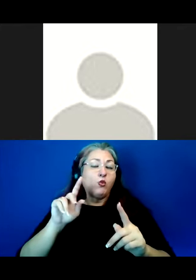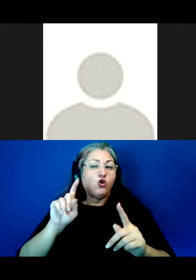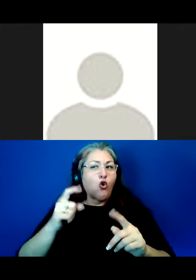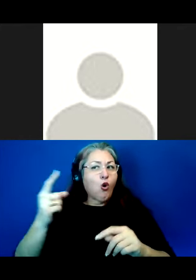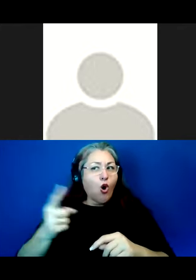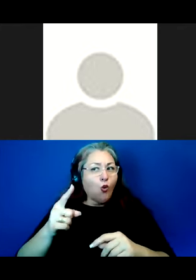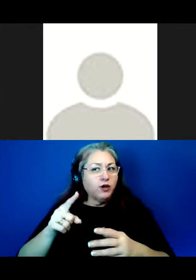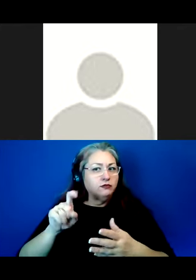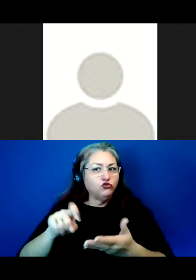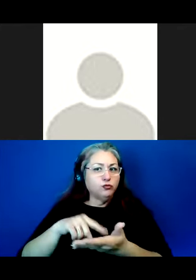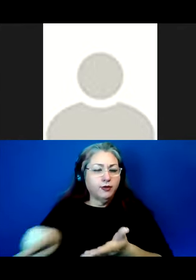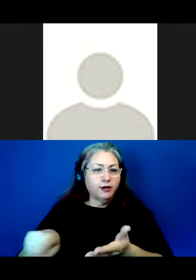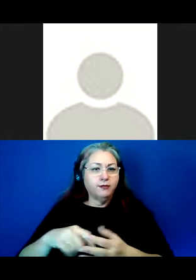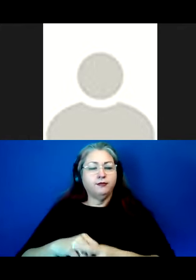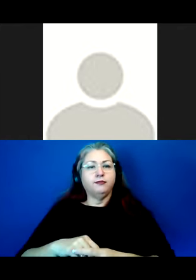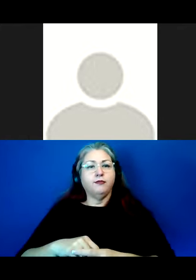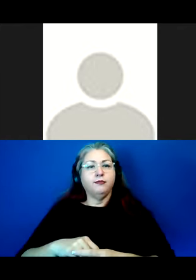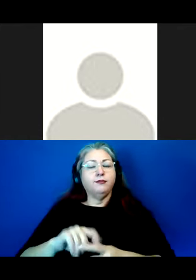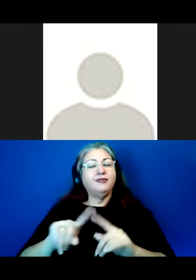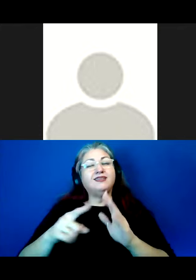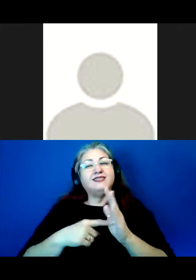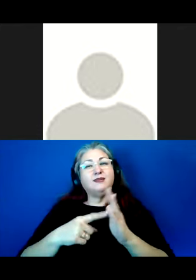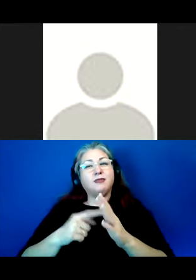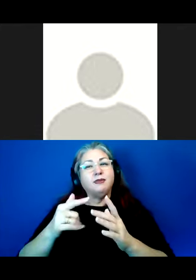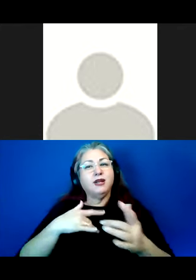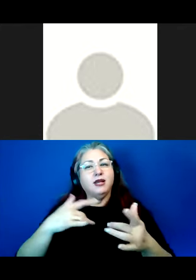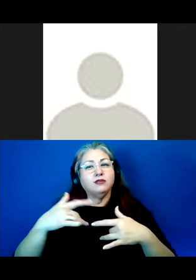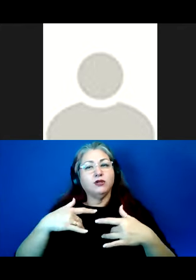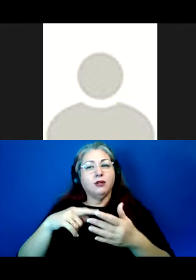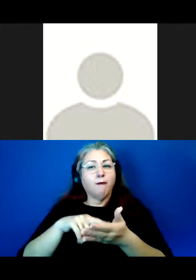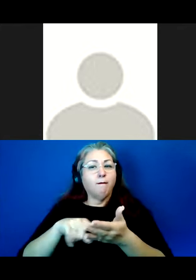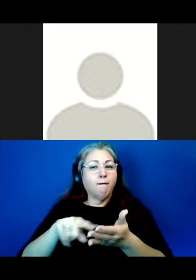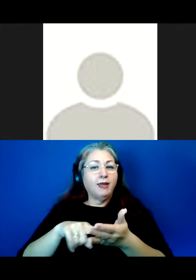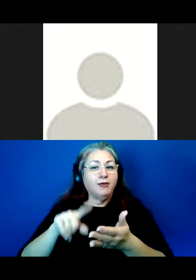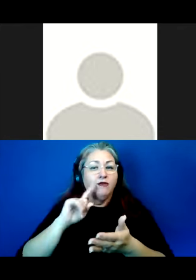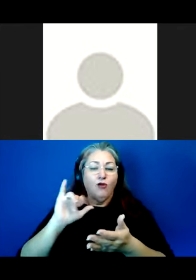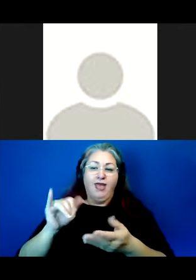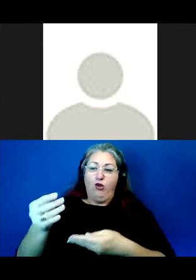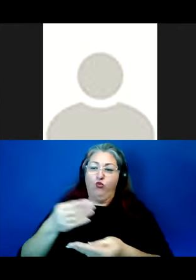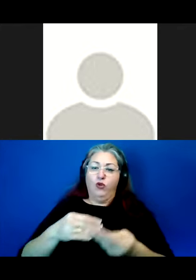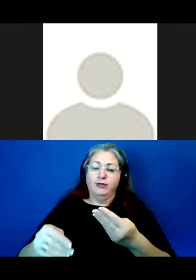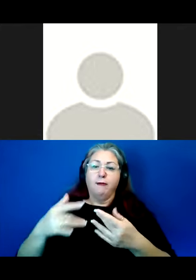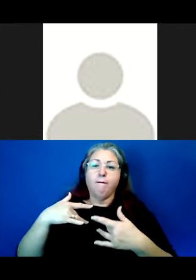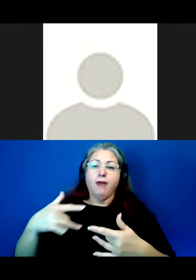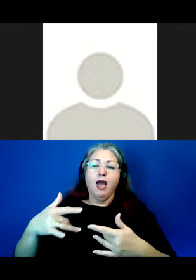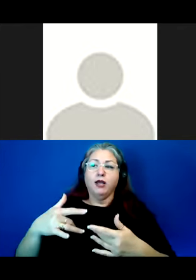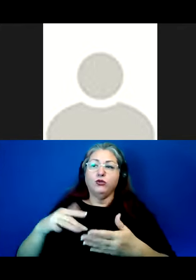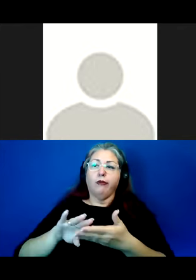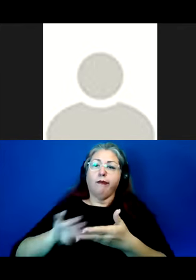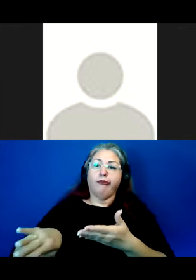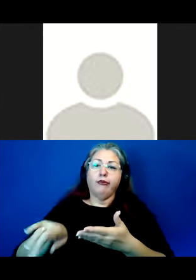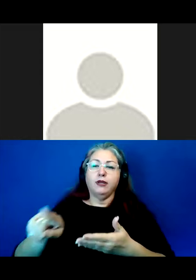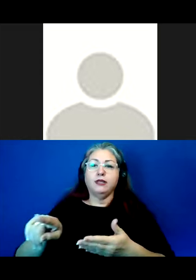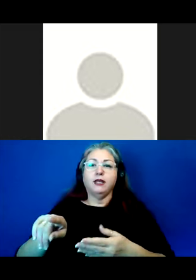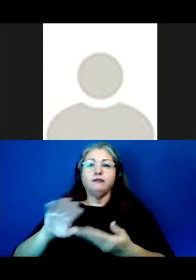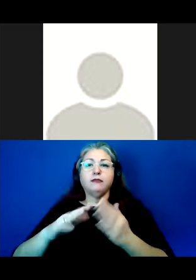always be paid. Though I'm sometimes concerned of how the payment model of reciprocity often omits community stakeholders other